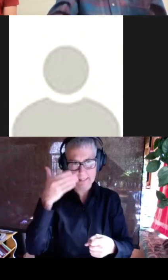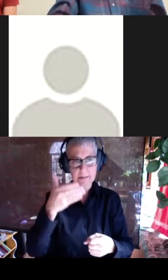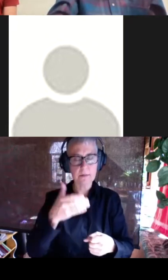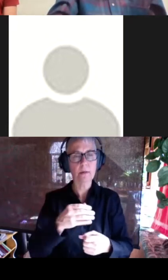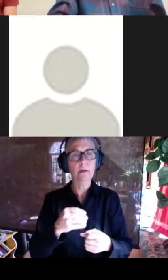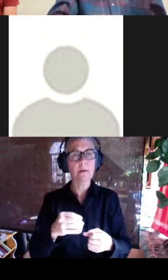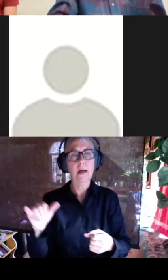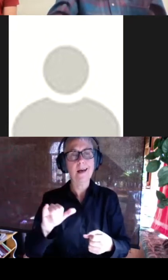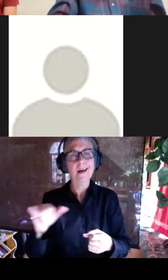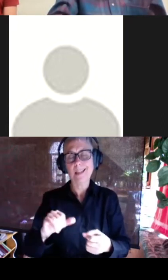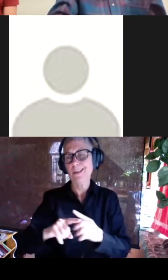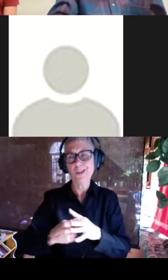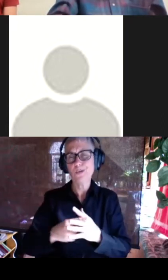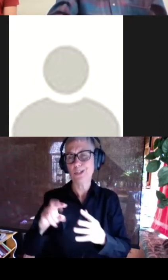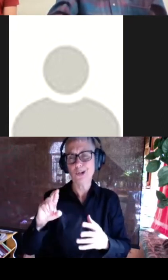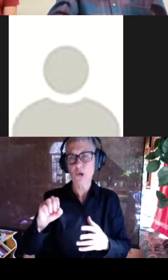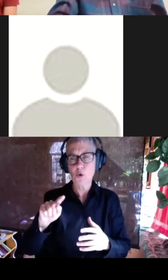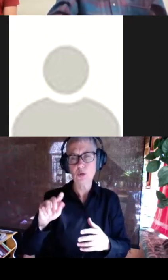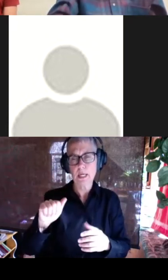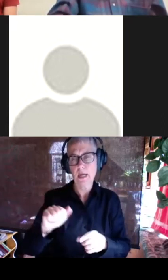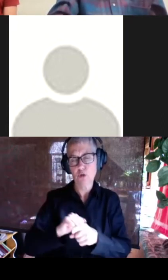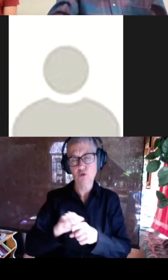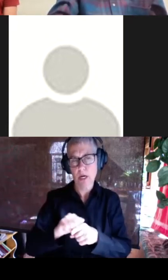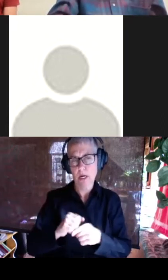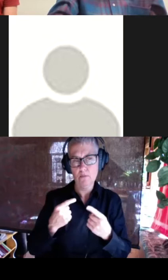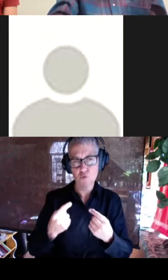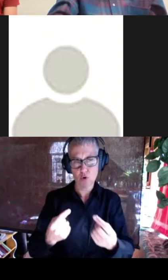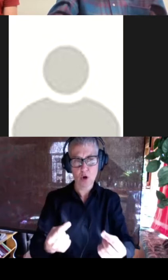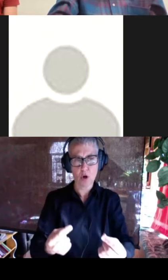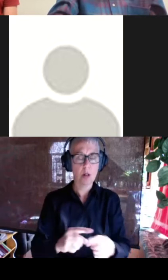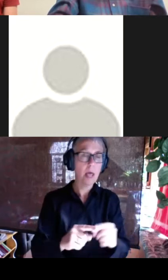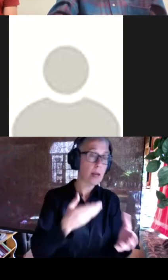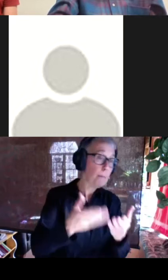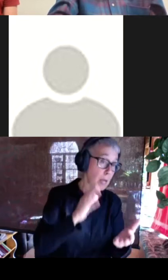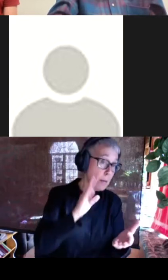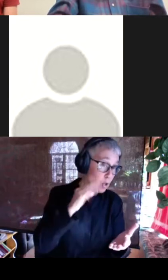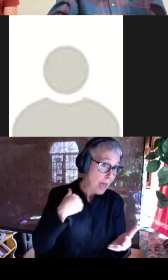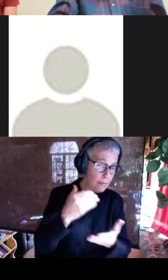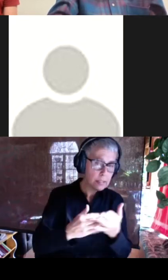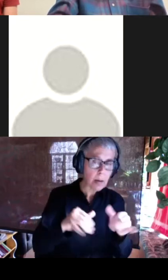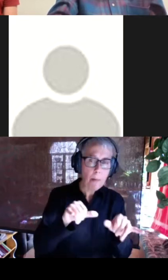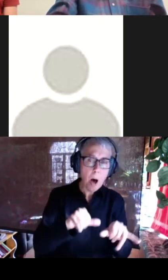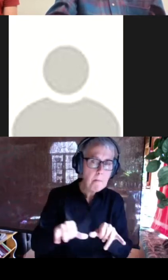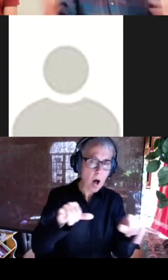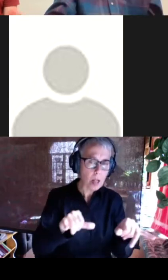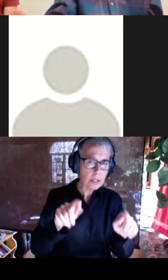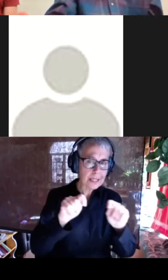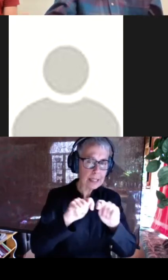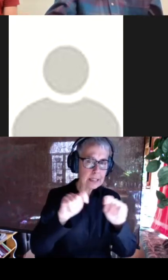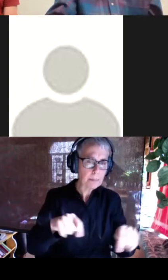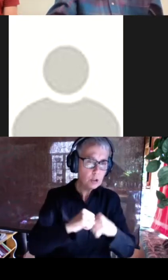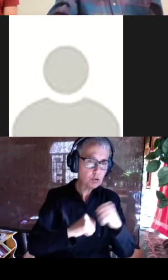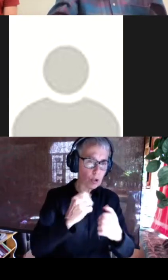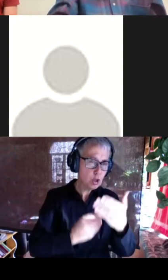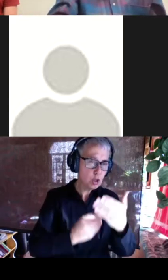alpha fold and Rosetta Fold training protocol and then you may have homologous template structure information and the goal is just to